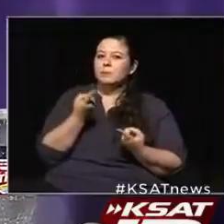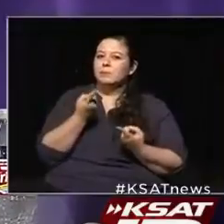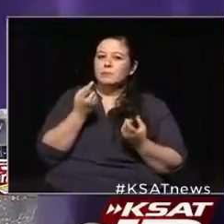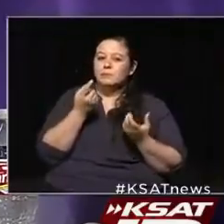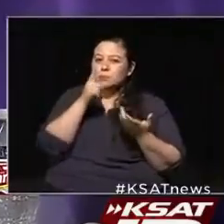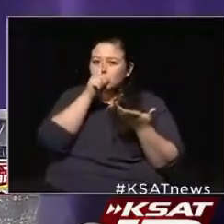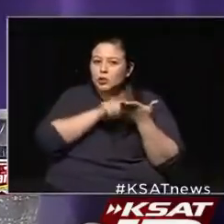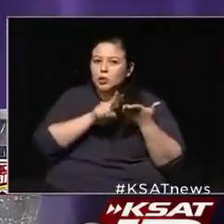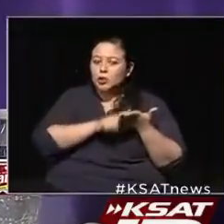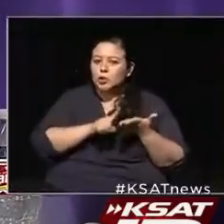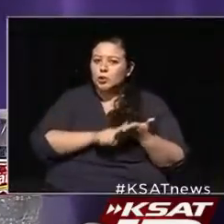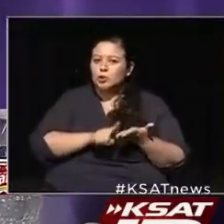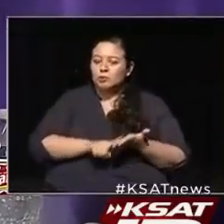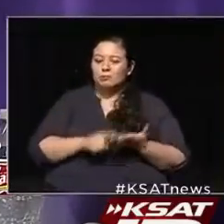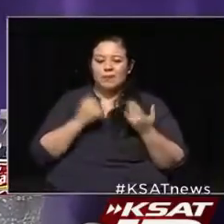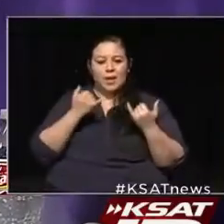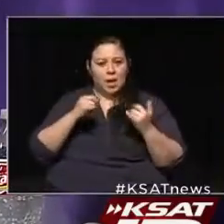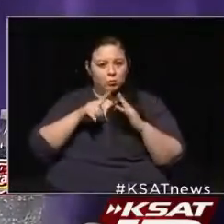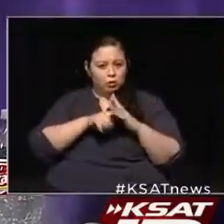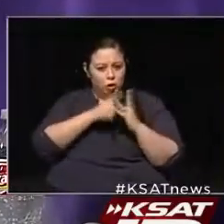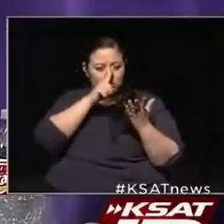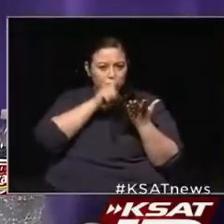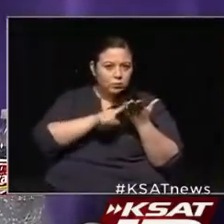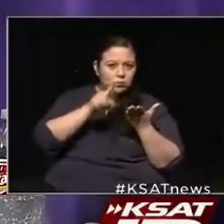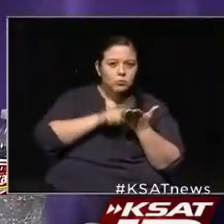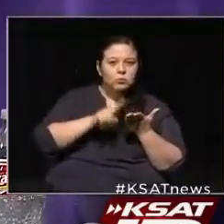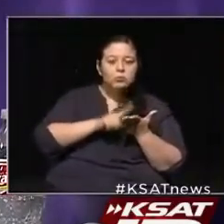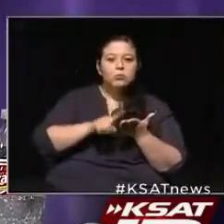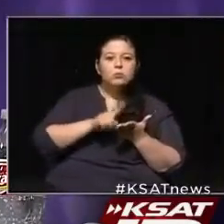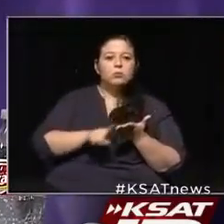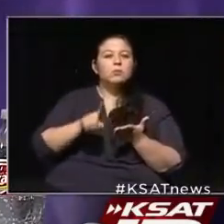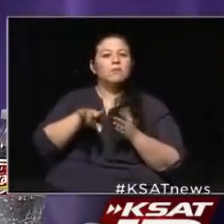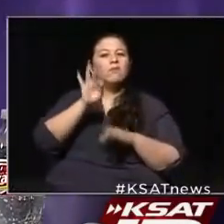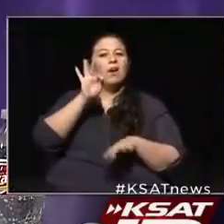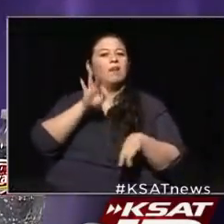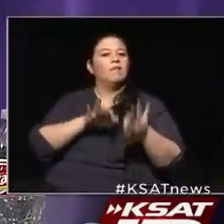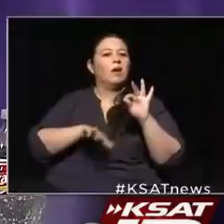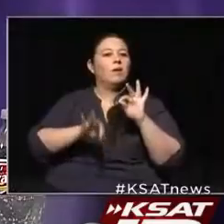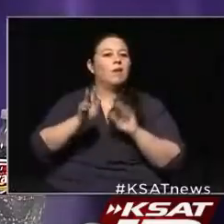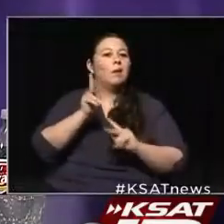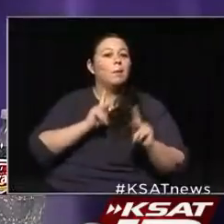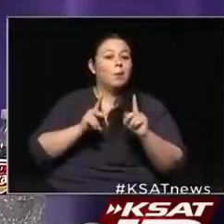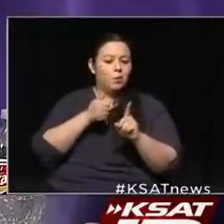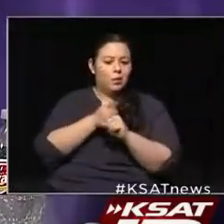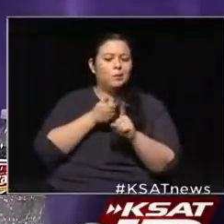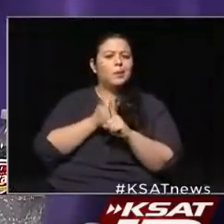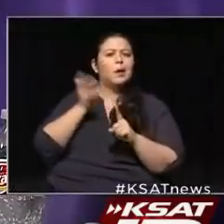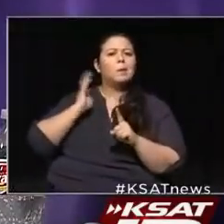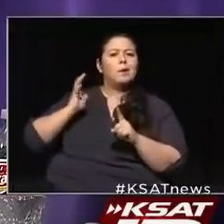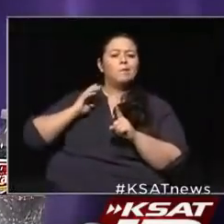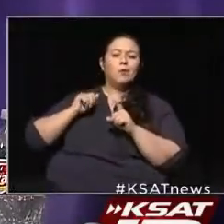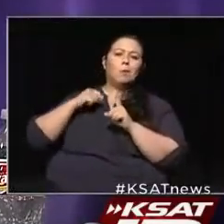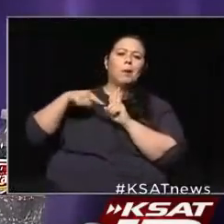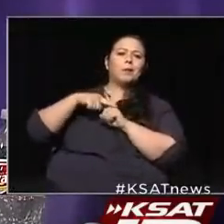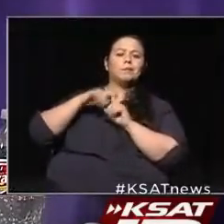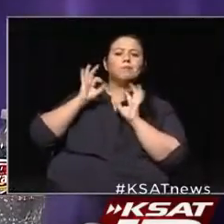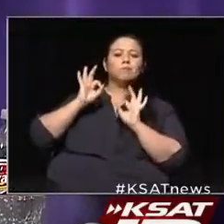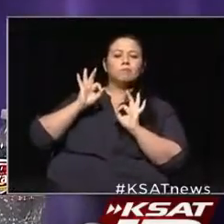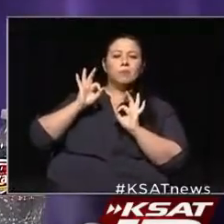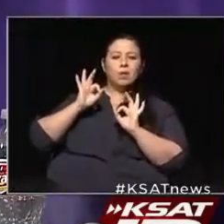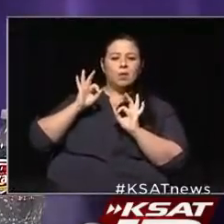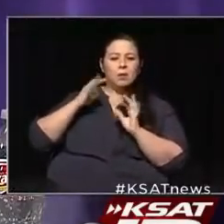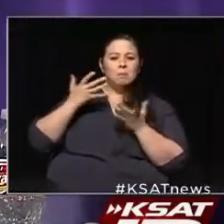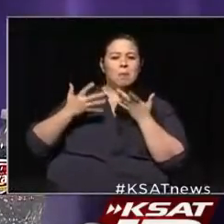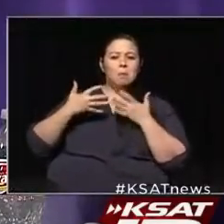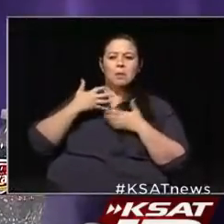research on now, and they're starting to do the research, and they're finding people that have had it. They have fatigue, or